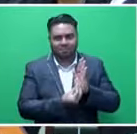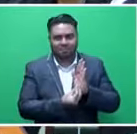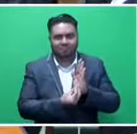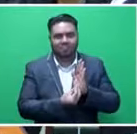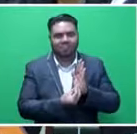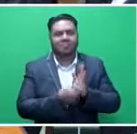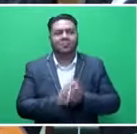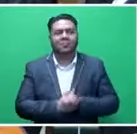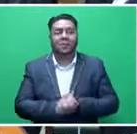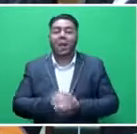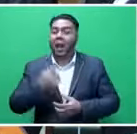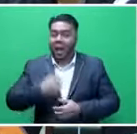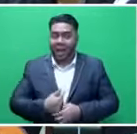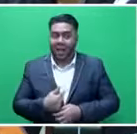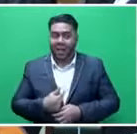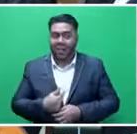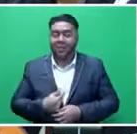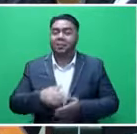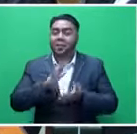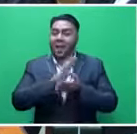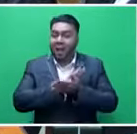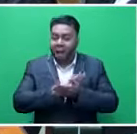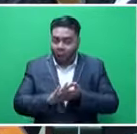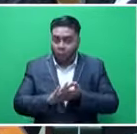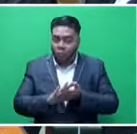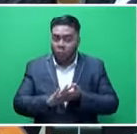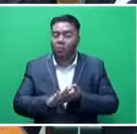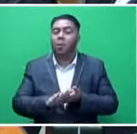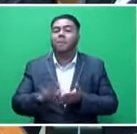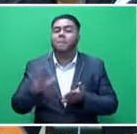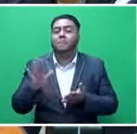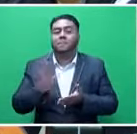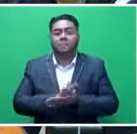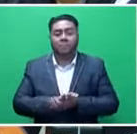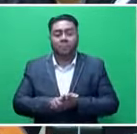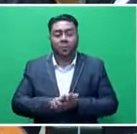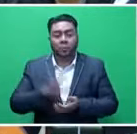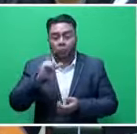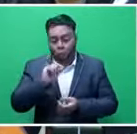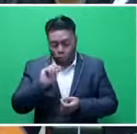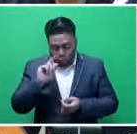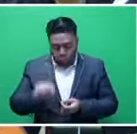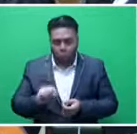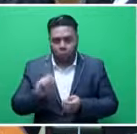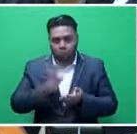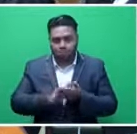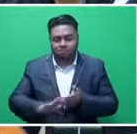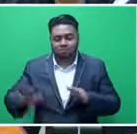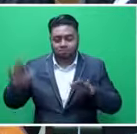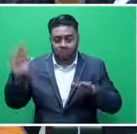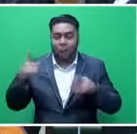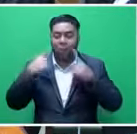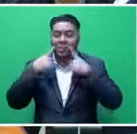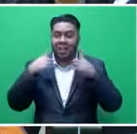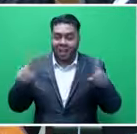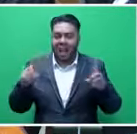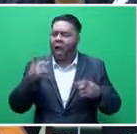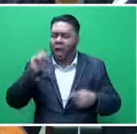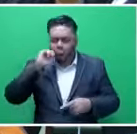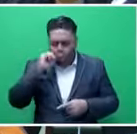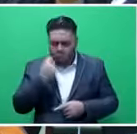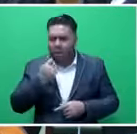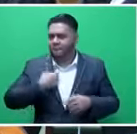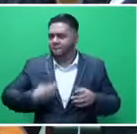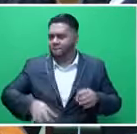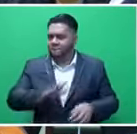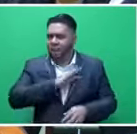I, Howard Robin Thomas Polatini, do solemnly and sincerely and truly declare that I will be faithful and bear